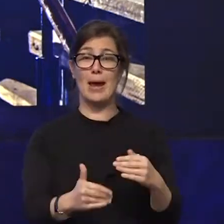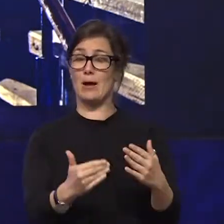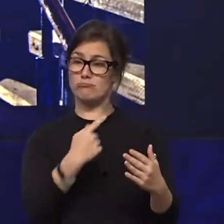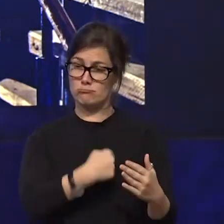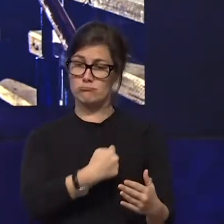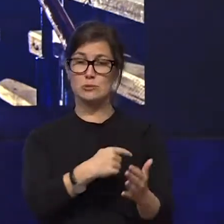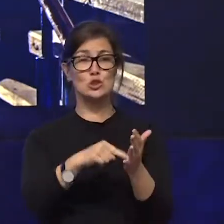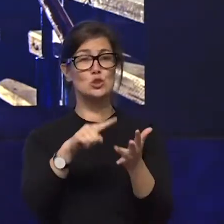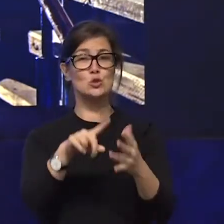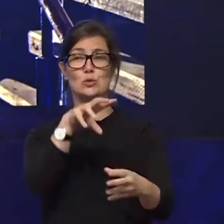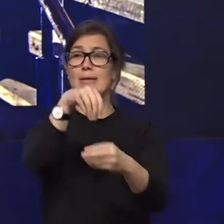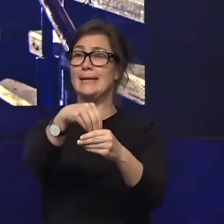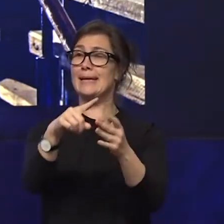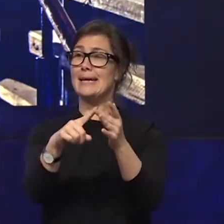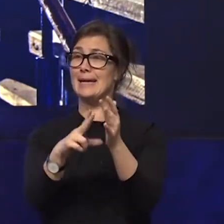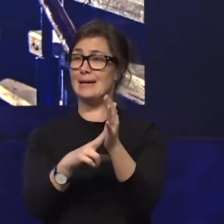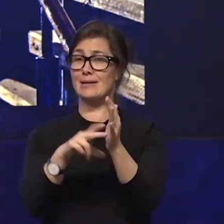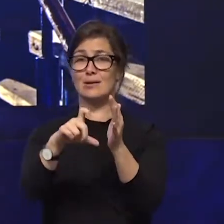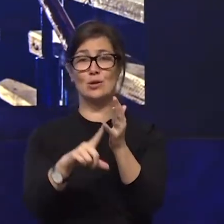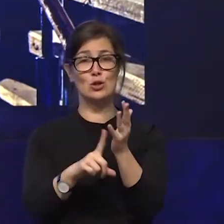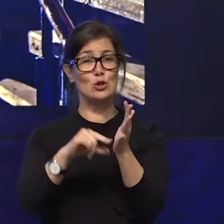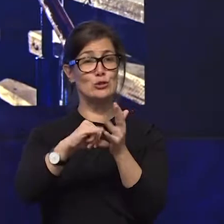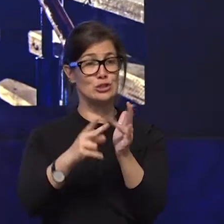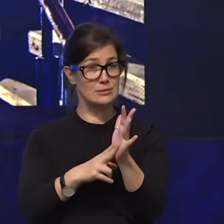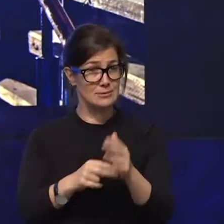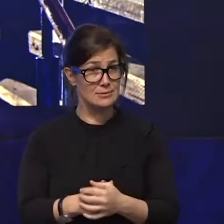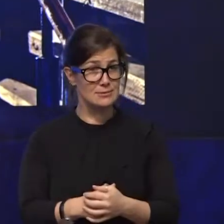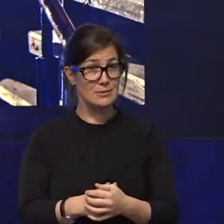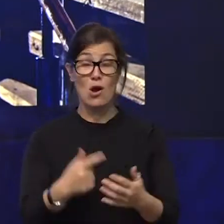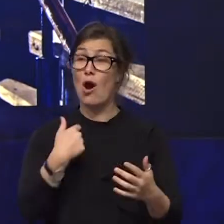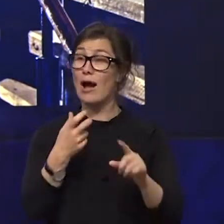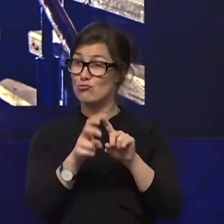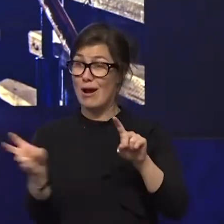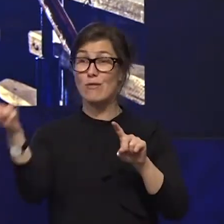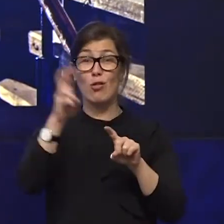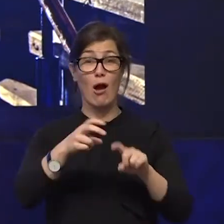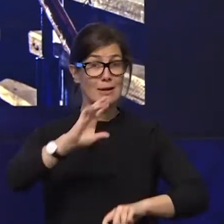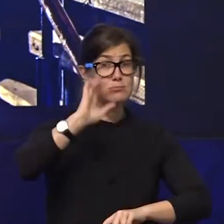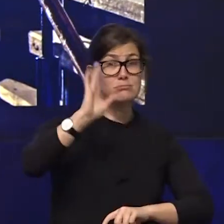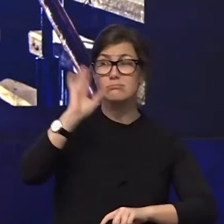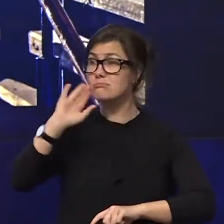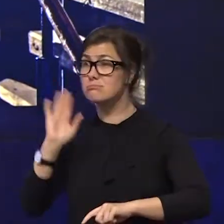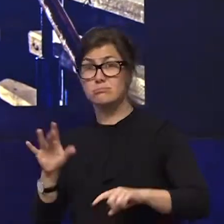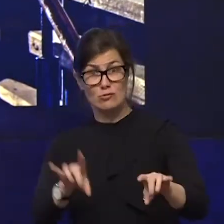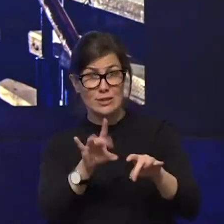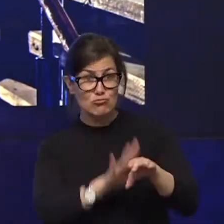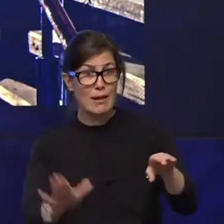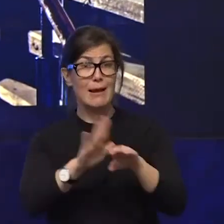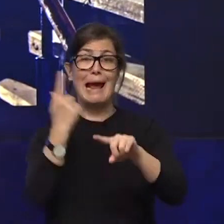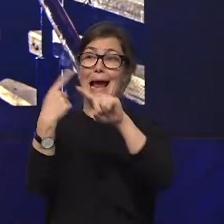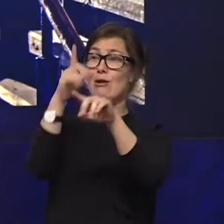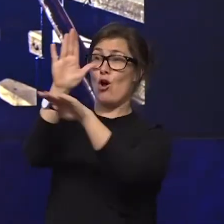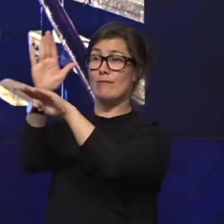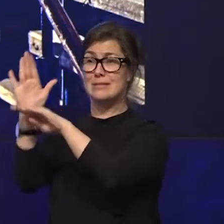as somebody who travels around speaking nationally and internationally and i talk about the importance of